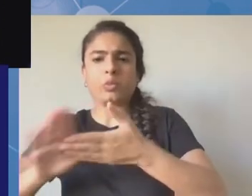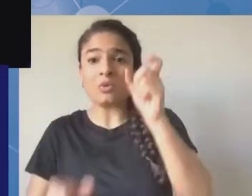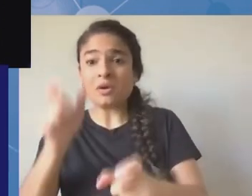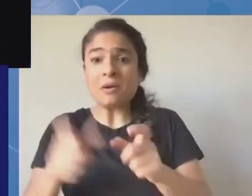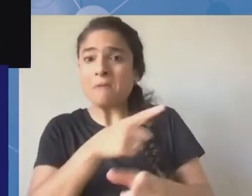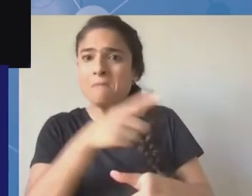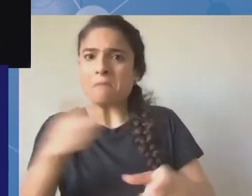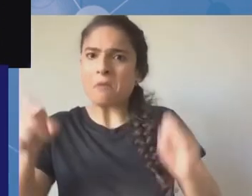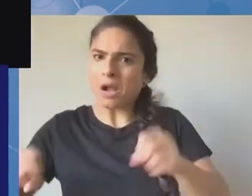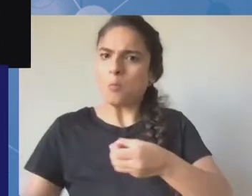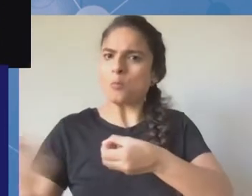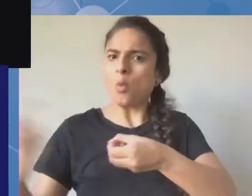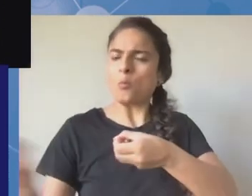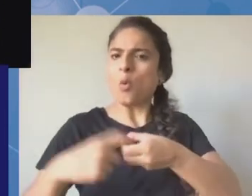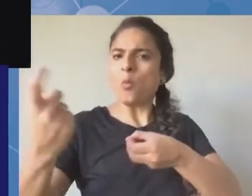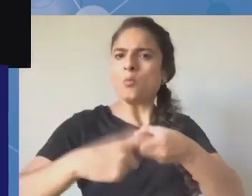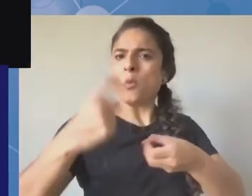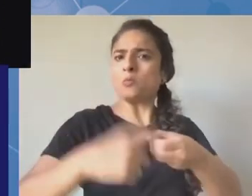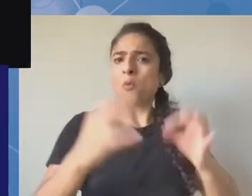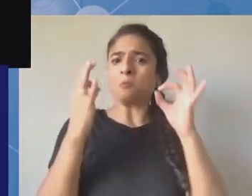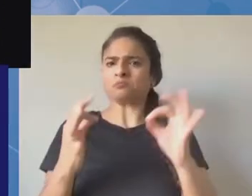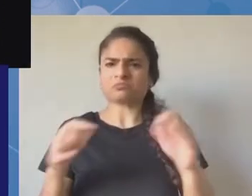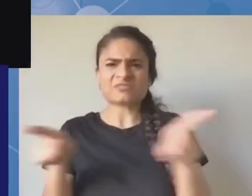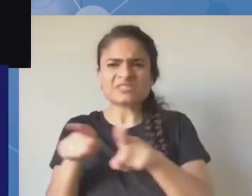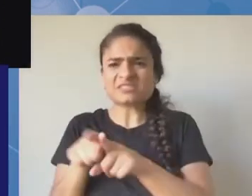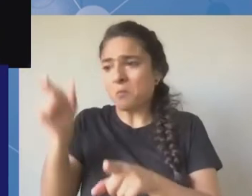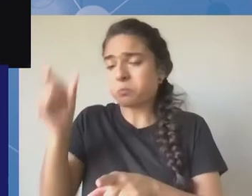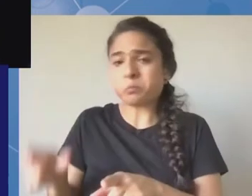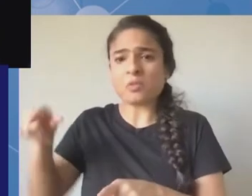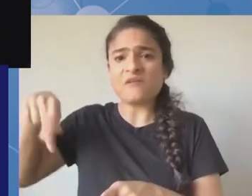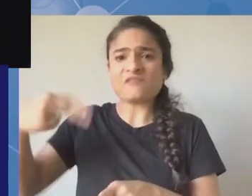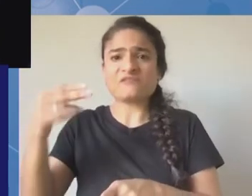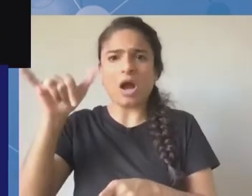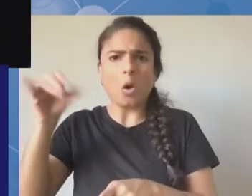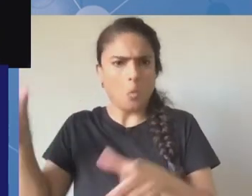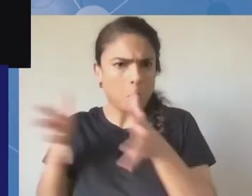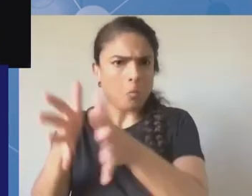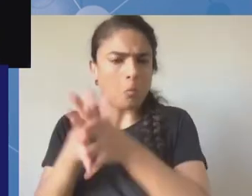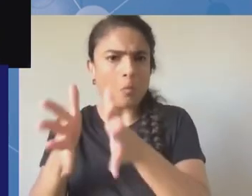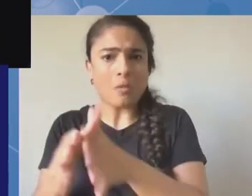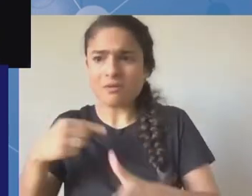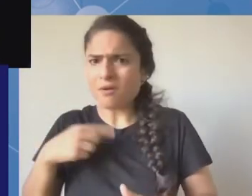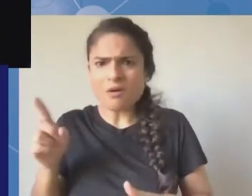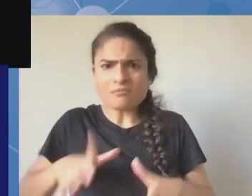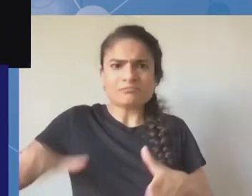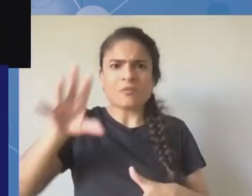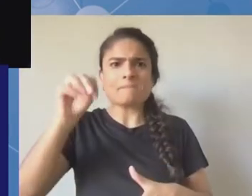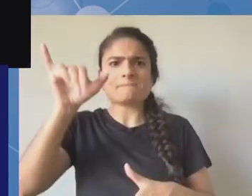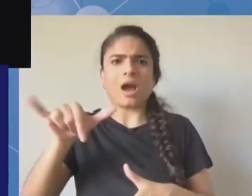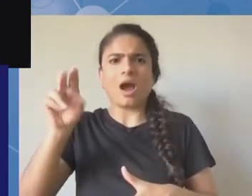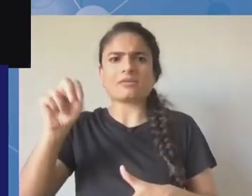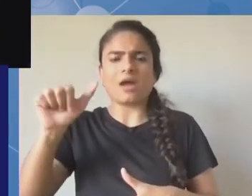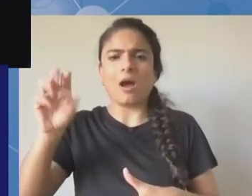there are many people just like her in asia pacific who are trying their best to participate fully